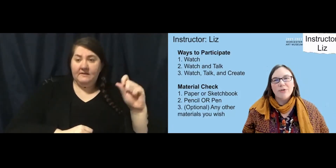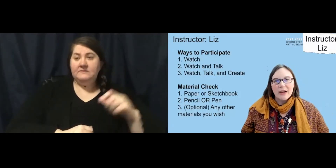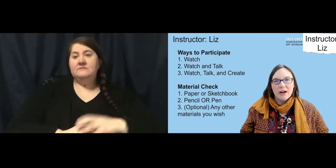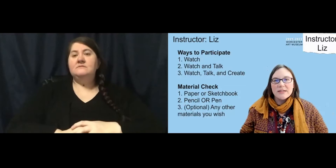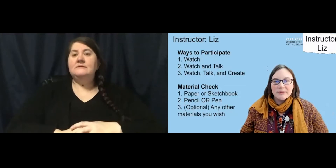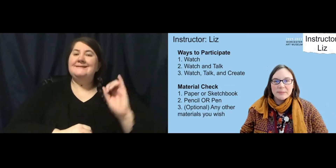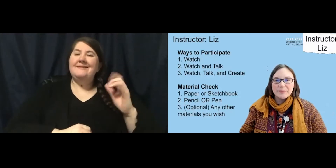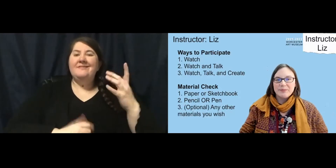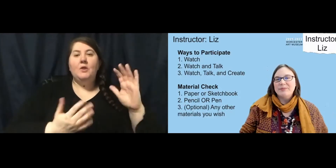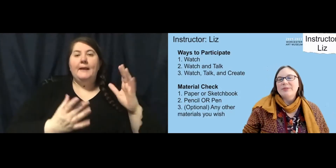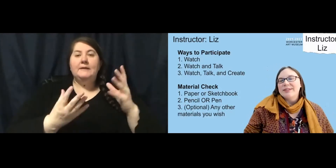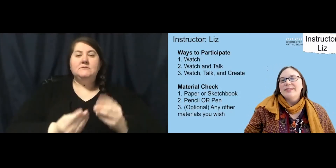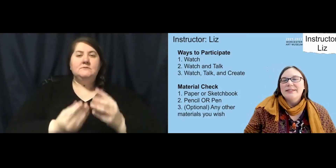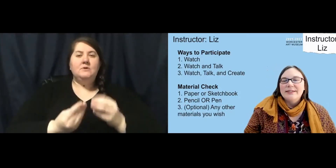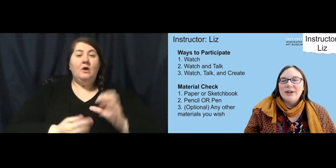soft crayons.